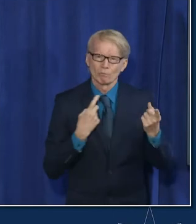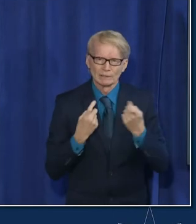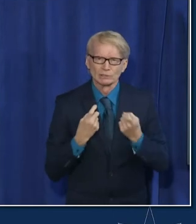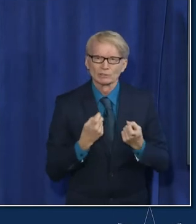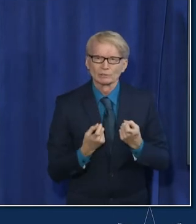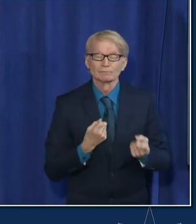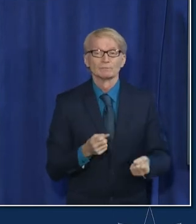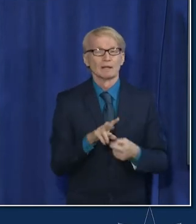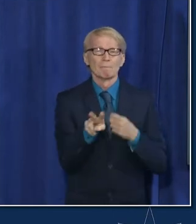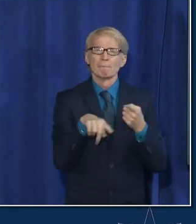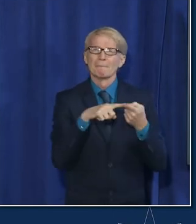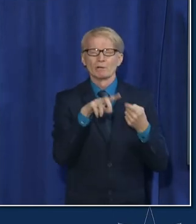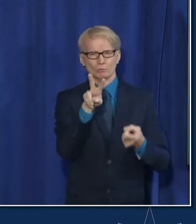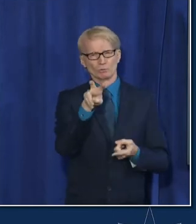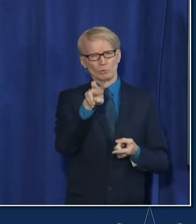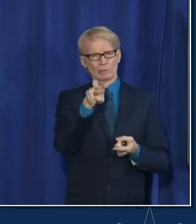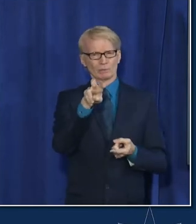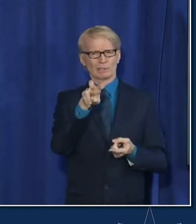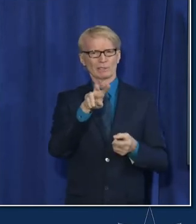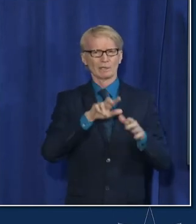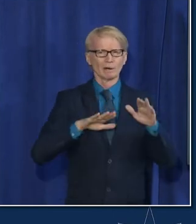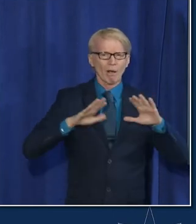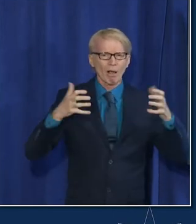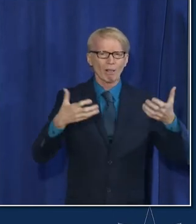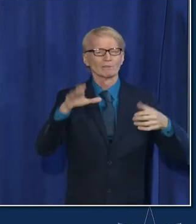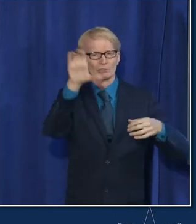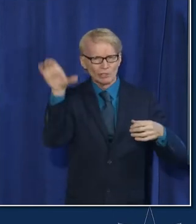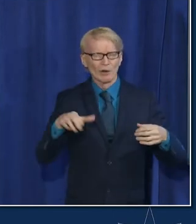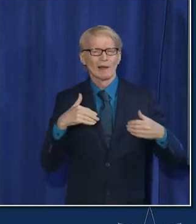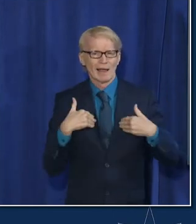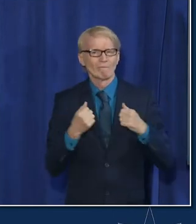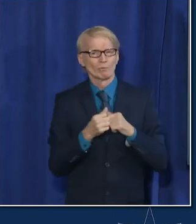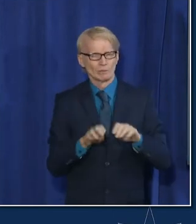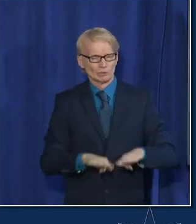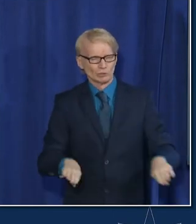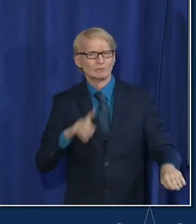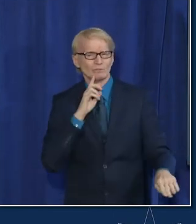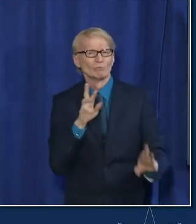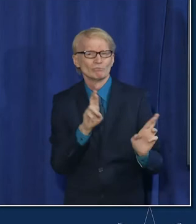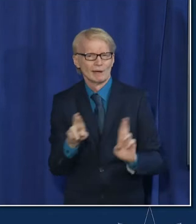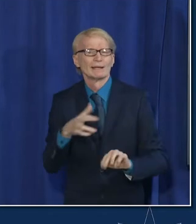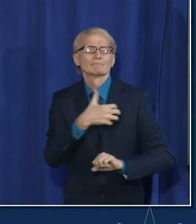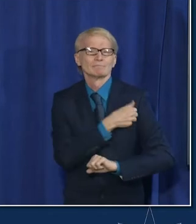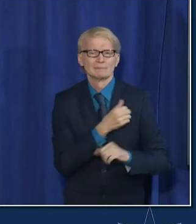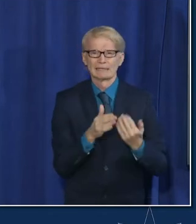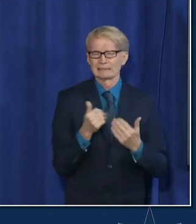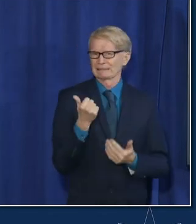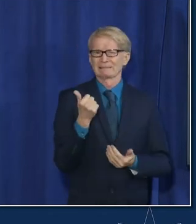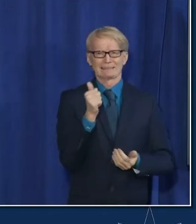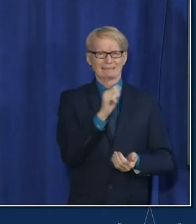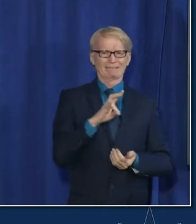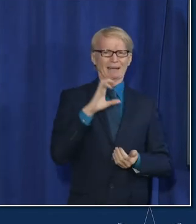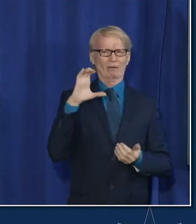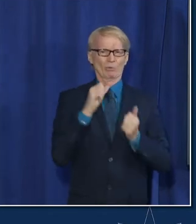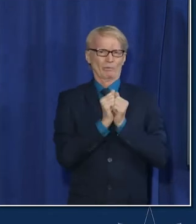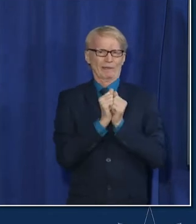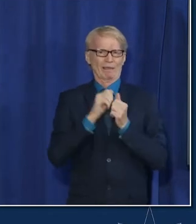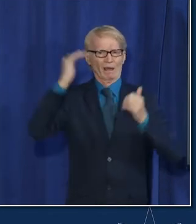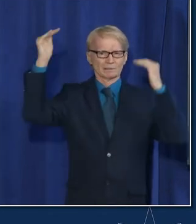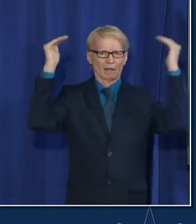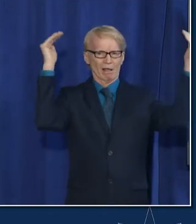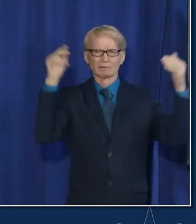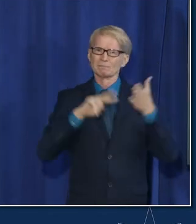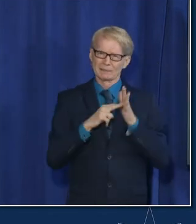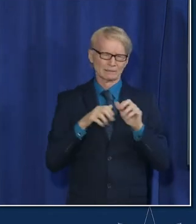across Chicago with pediatric vaccine there are almost 700 locations across Chicago with adult vaccines so lots of places